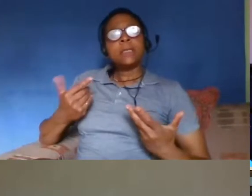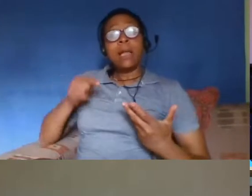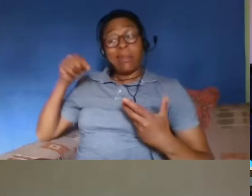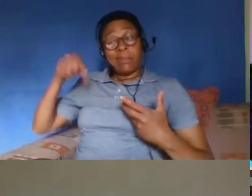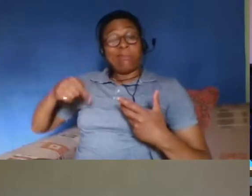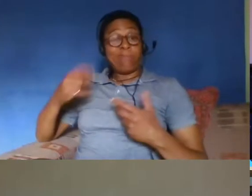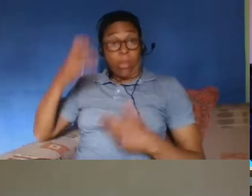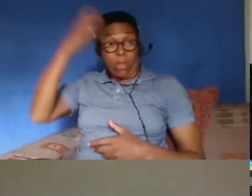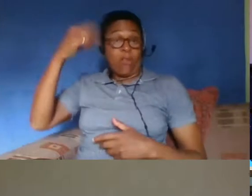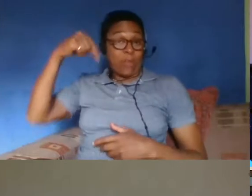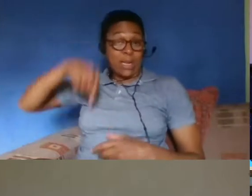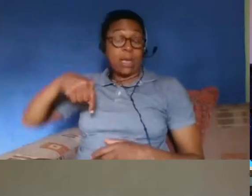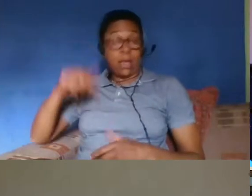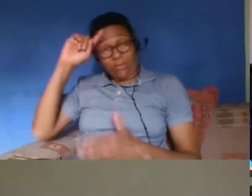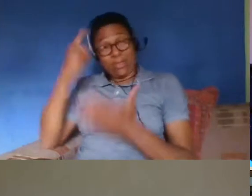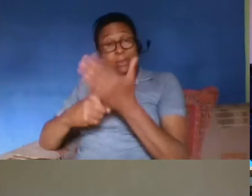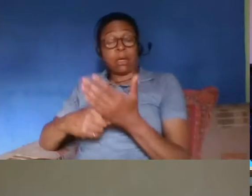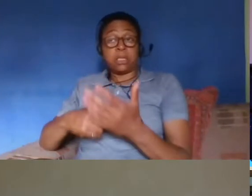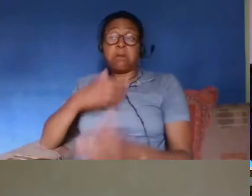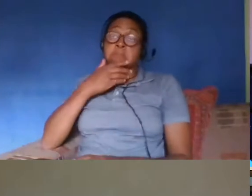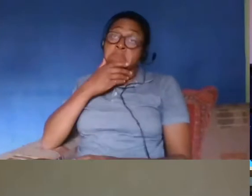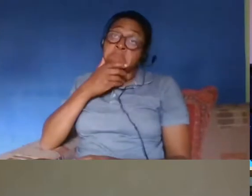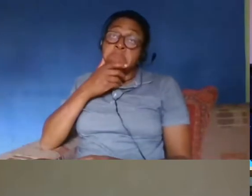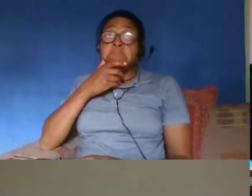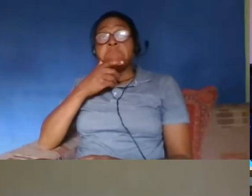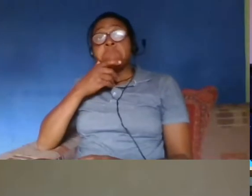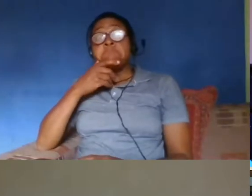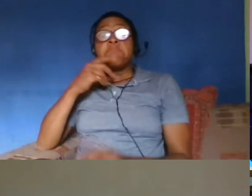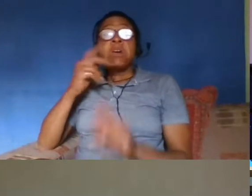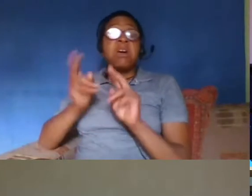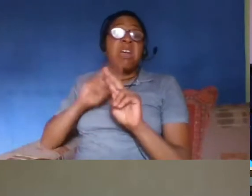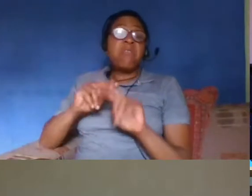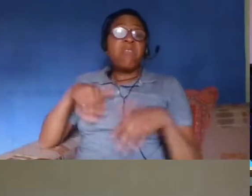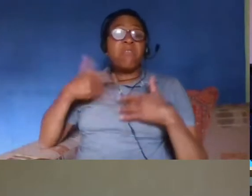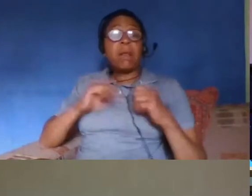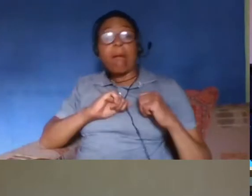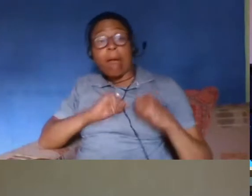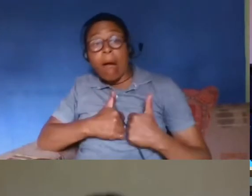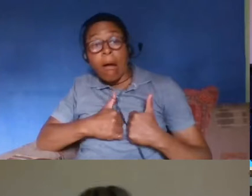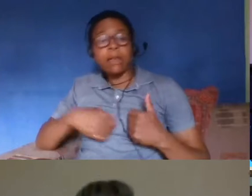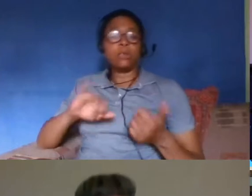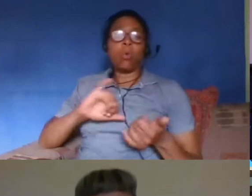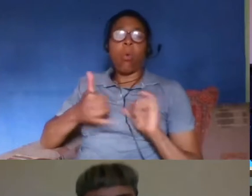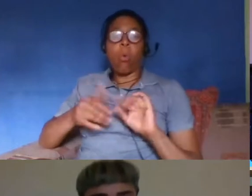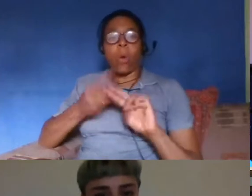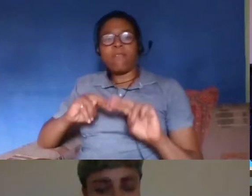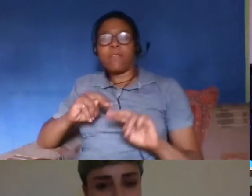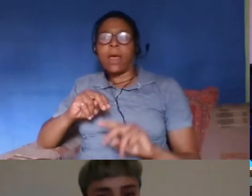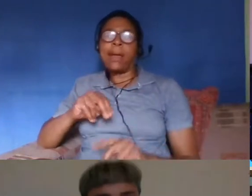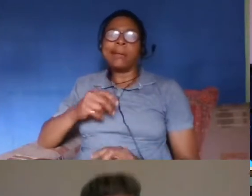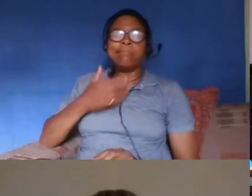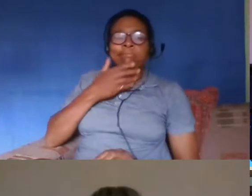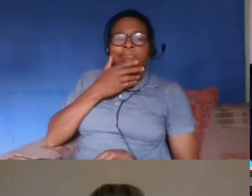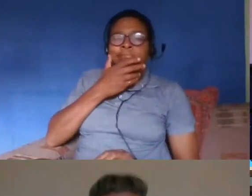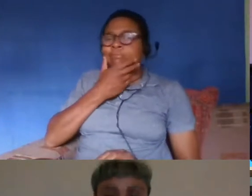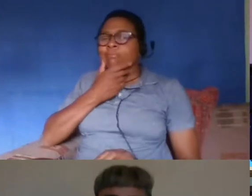whatever reason whether that's mercenary whether it's out of the goodness of their hearts or whether it's writing some sort of